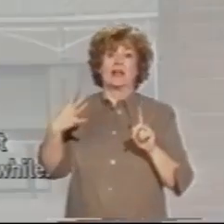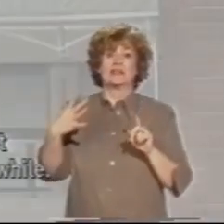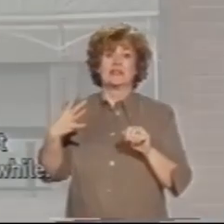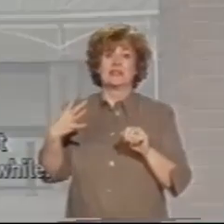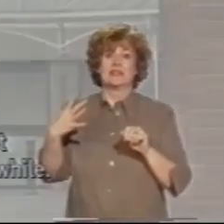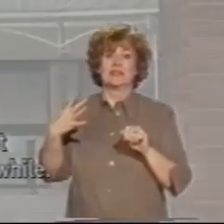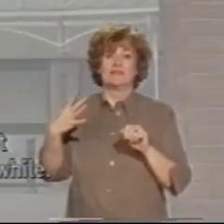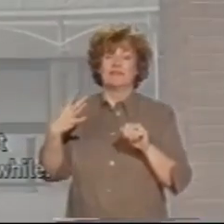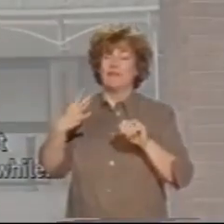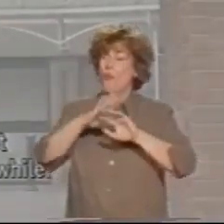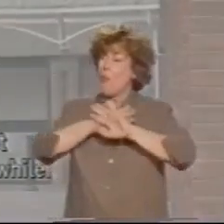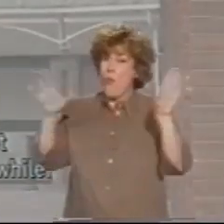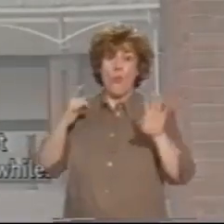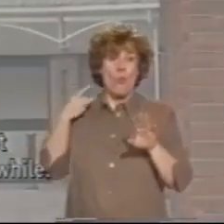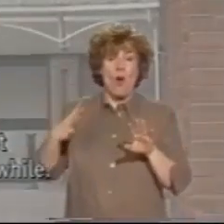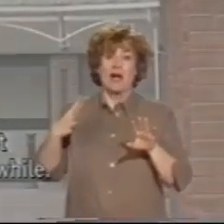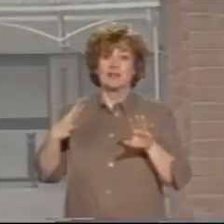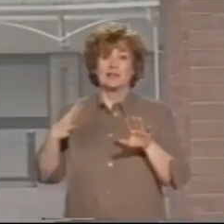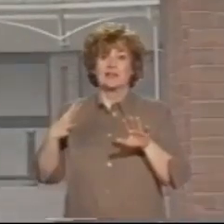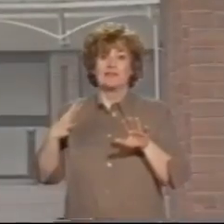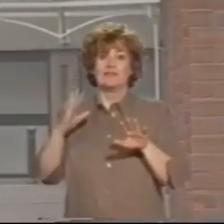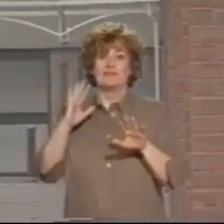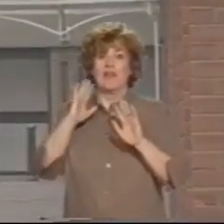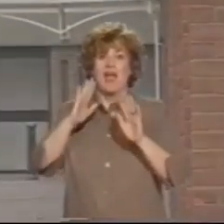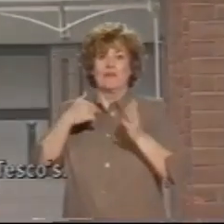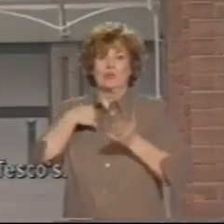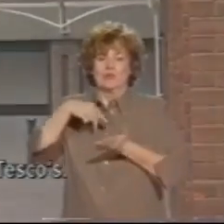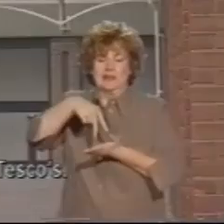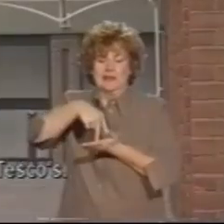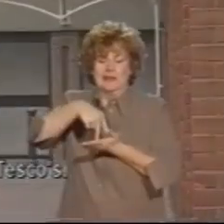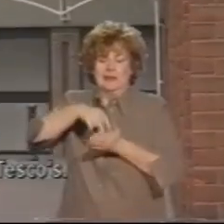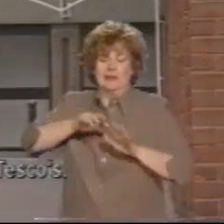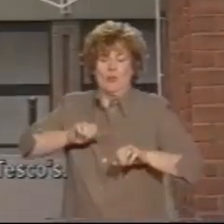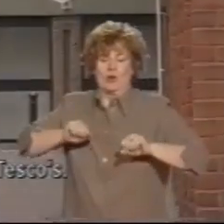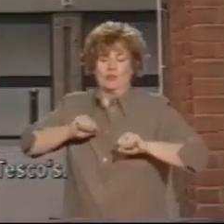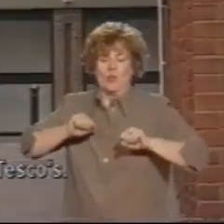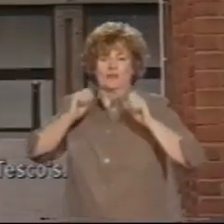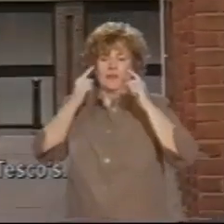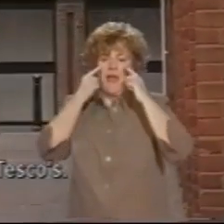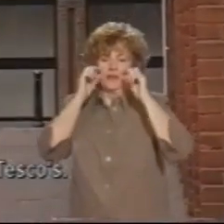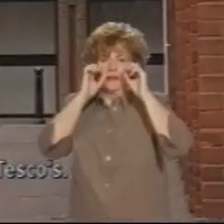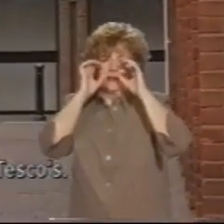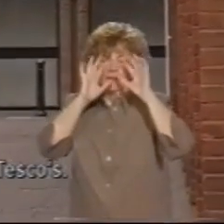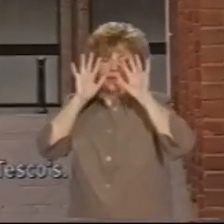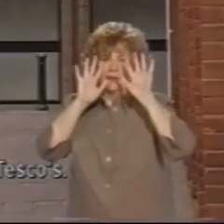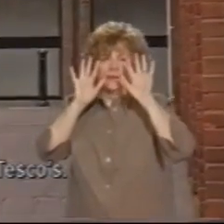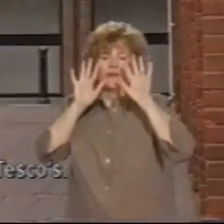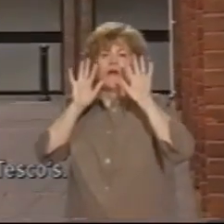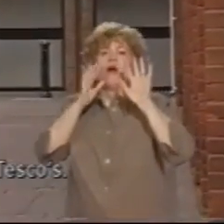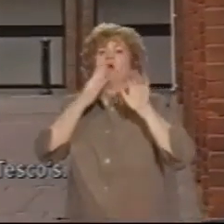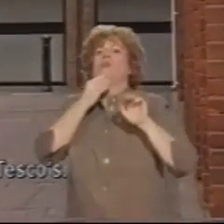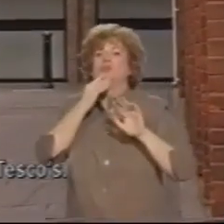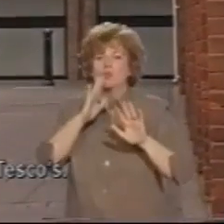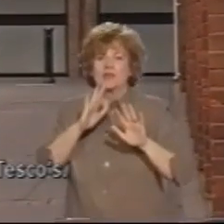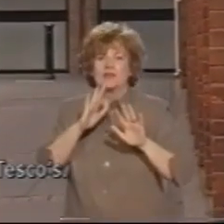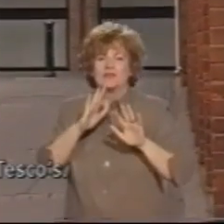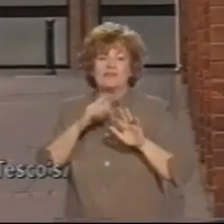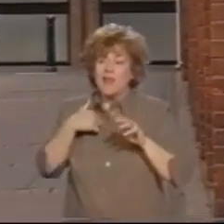my eyes adjust for a little while. Helen, isn't it? It won't be long. Get some shopping in Tesco.